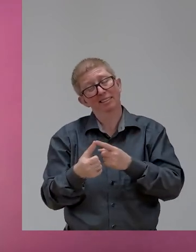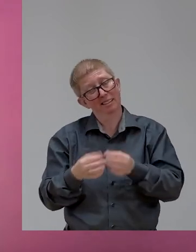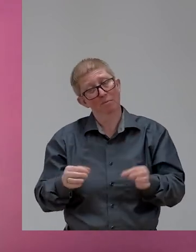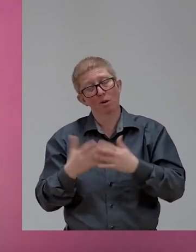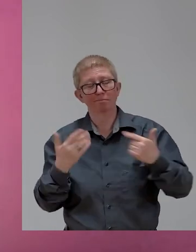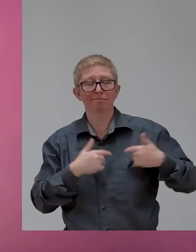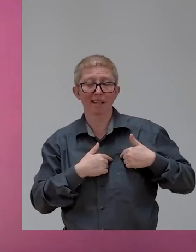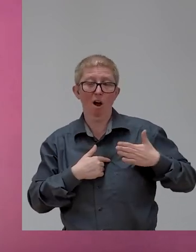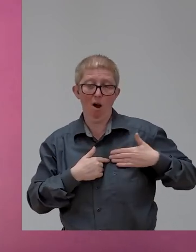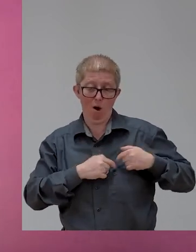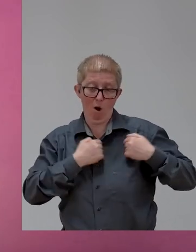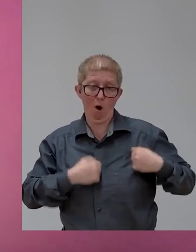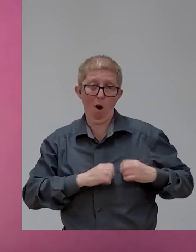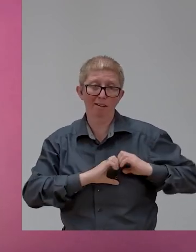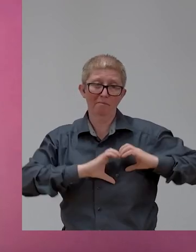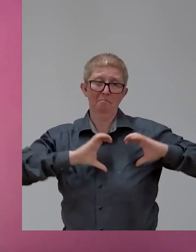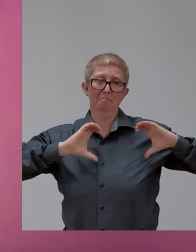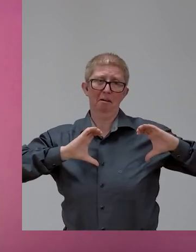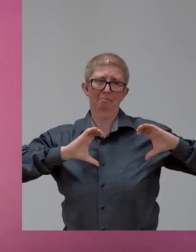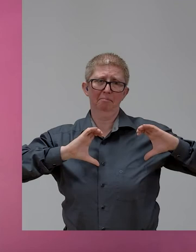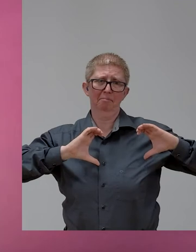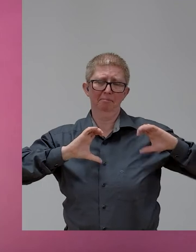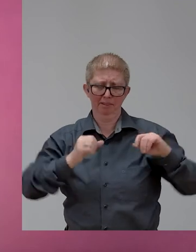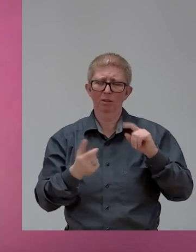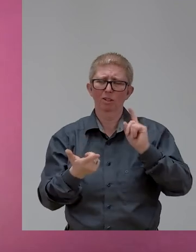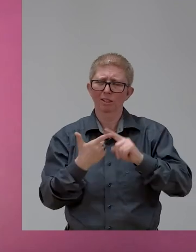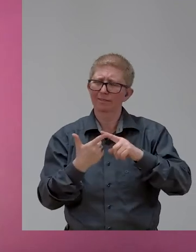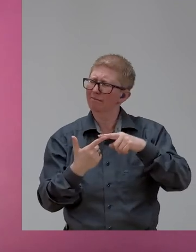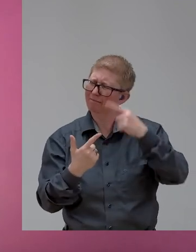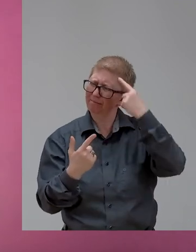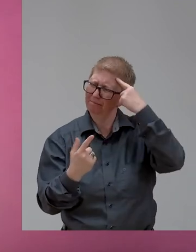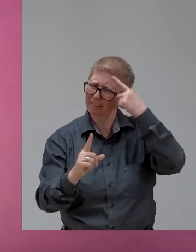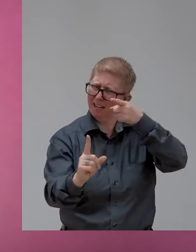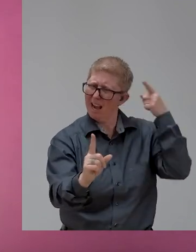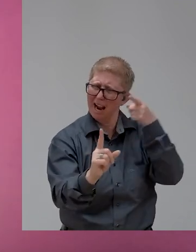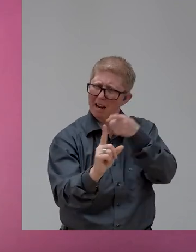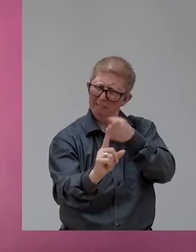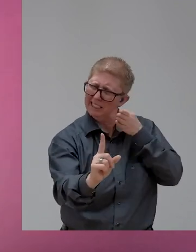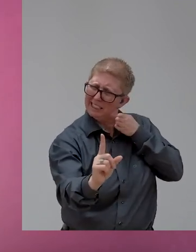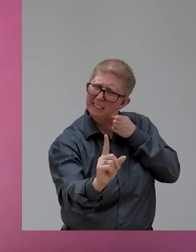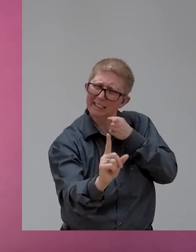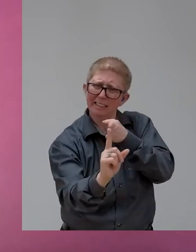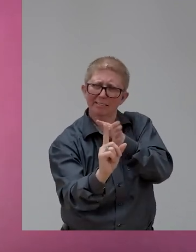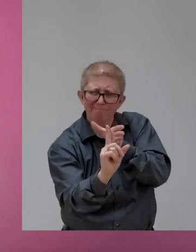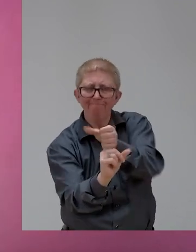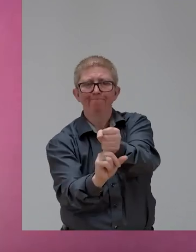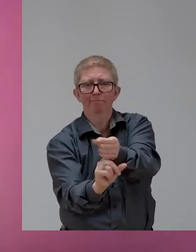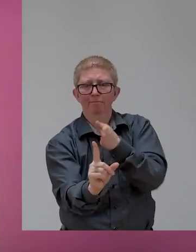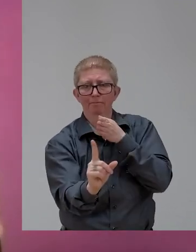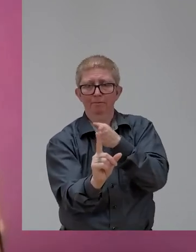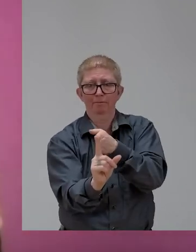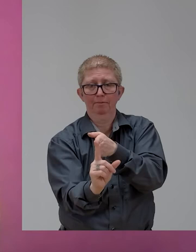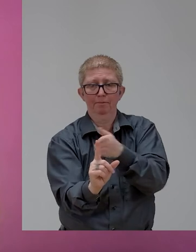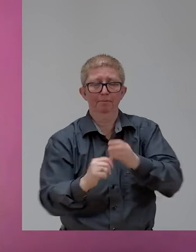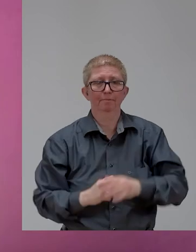That's relatively recently. All of us, most of us on this Zoom call, I assume, were, were alive at that